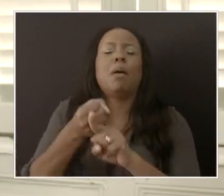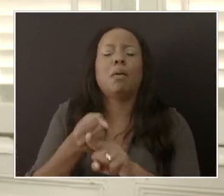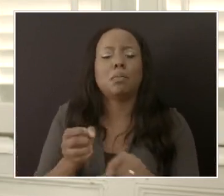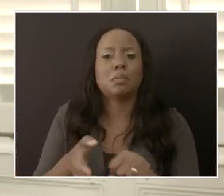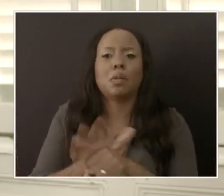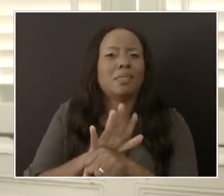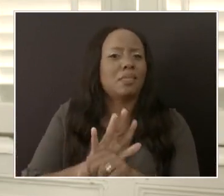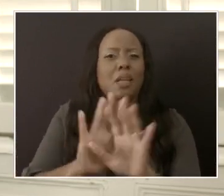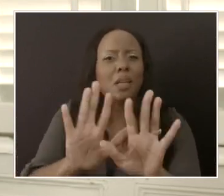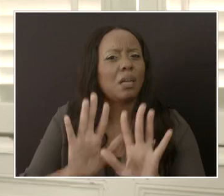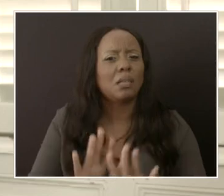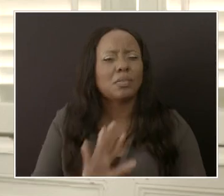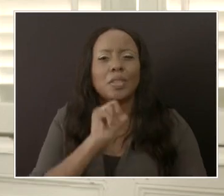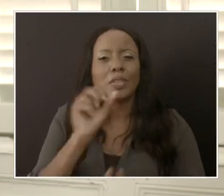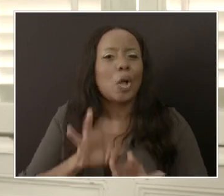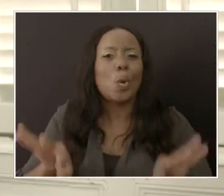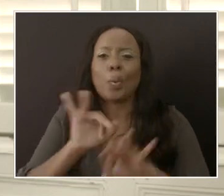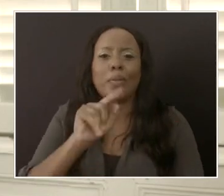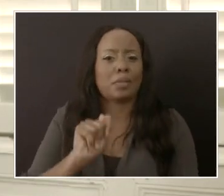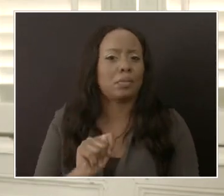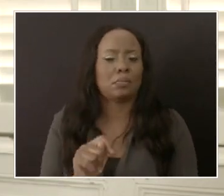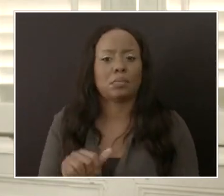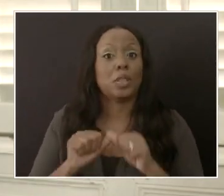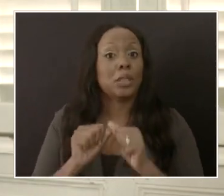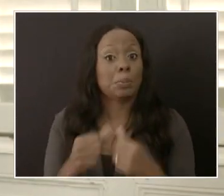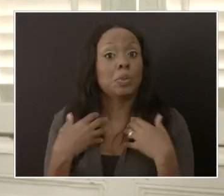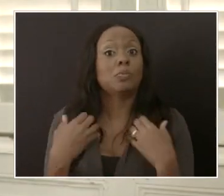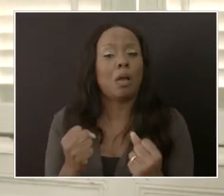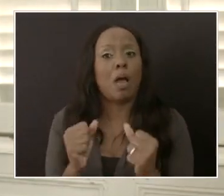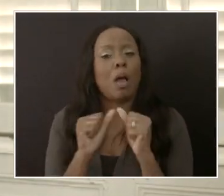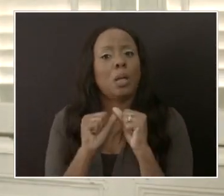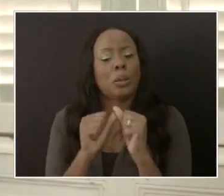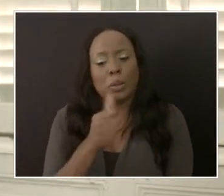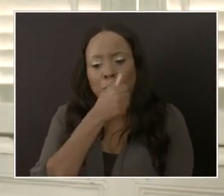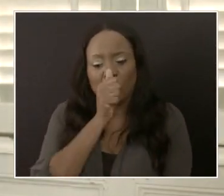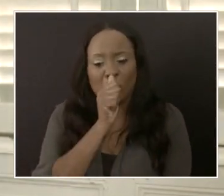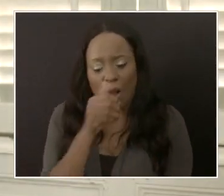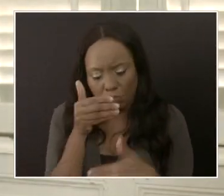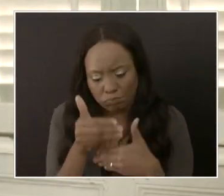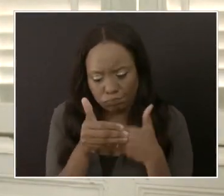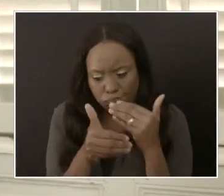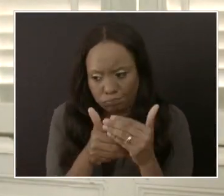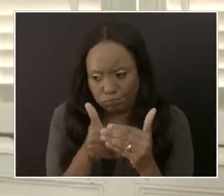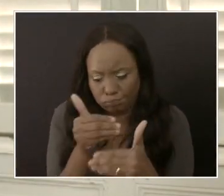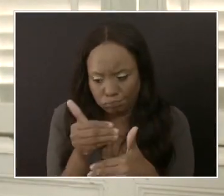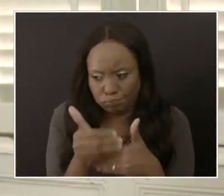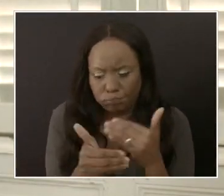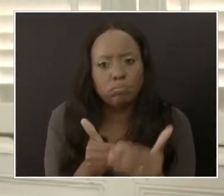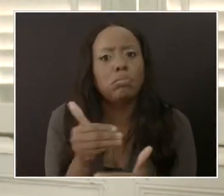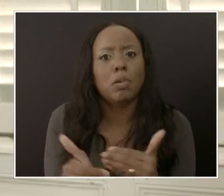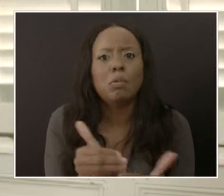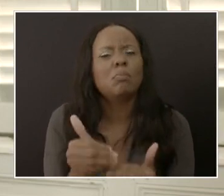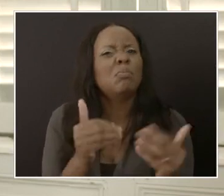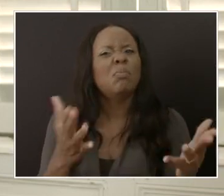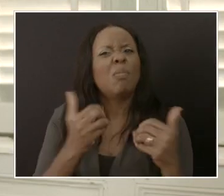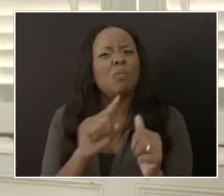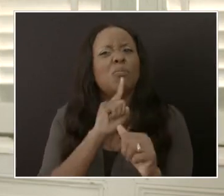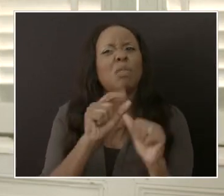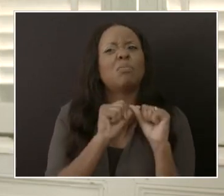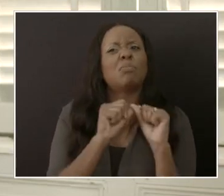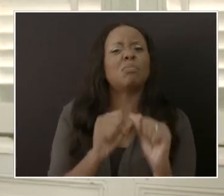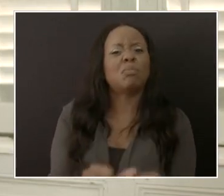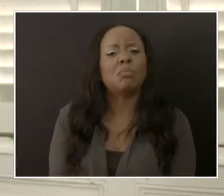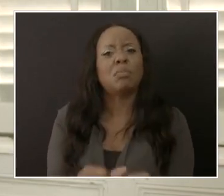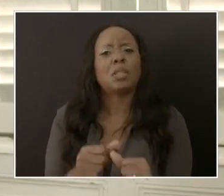within the country. Stay strong, let us stay on course, let us stay the course where we are on, so that we can continue to